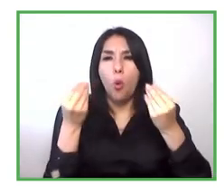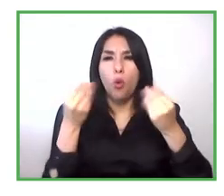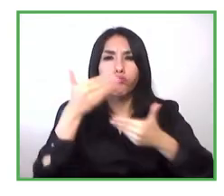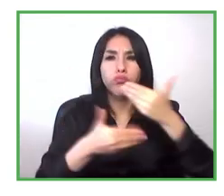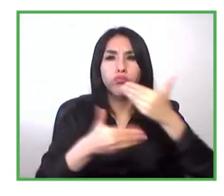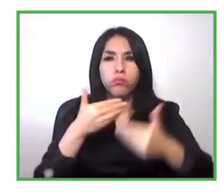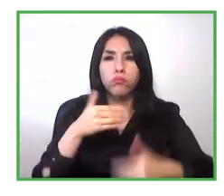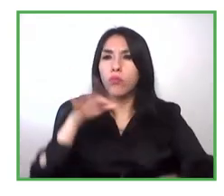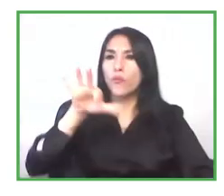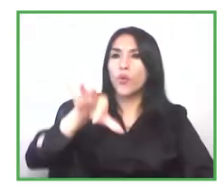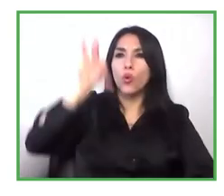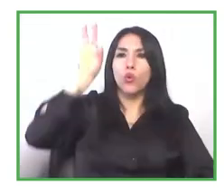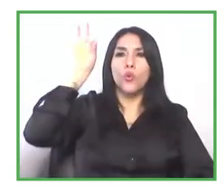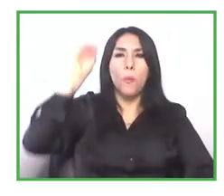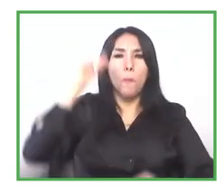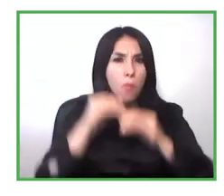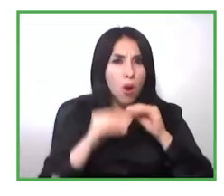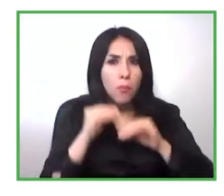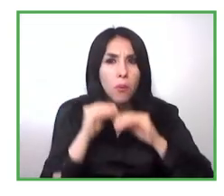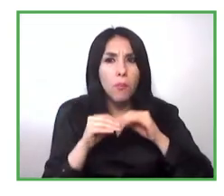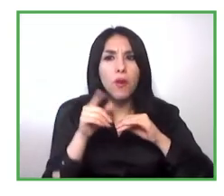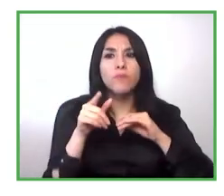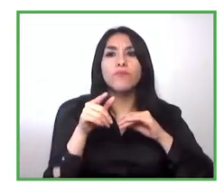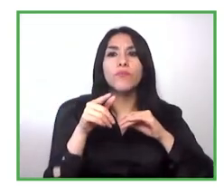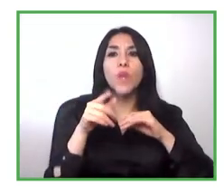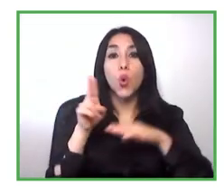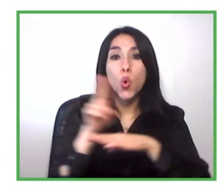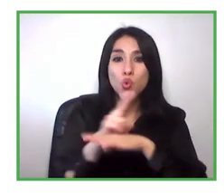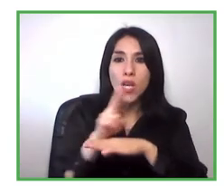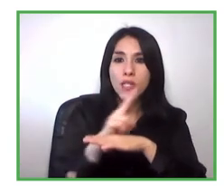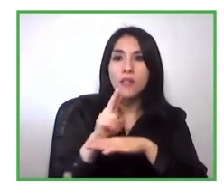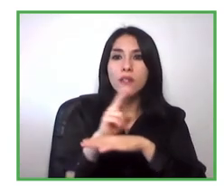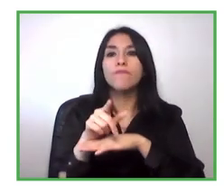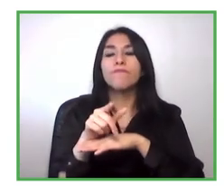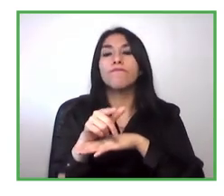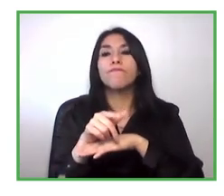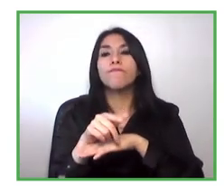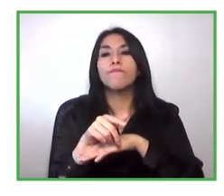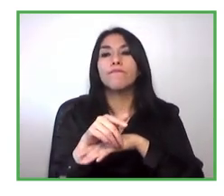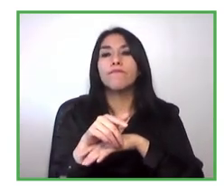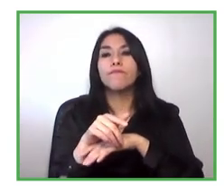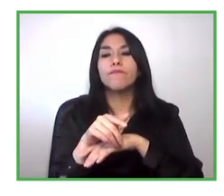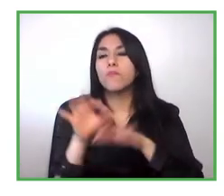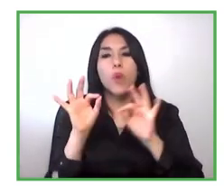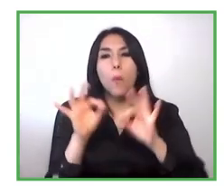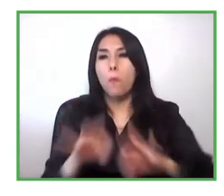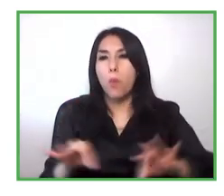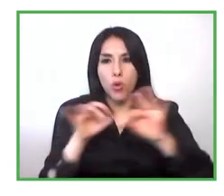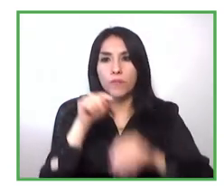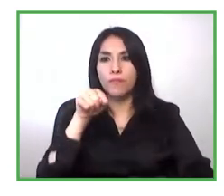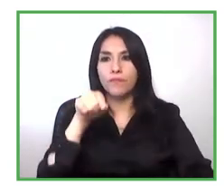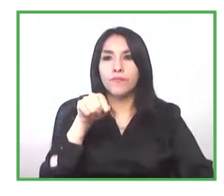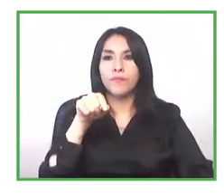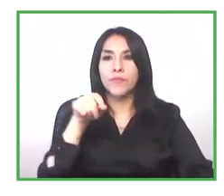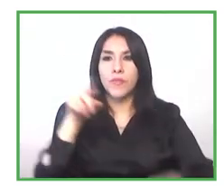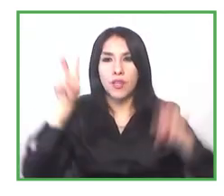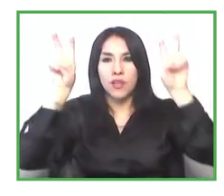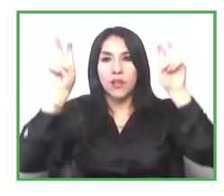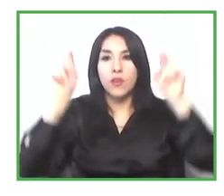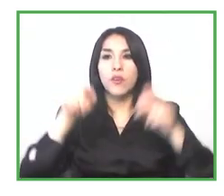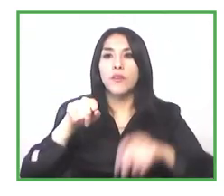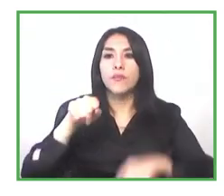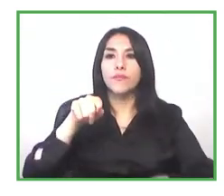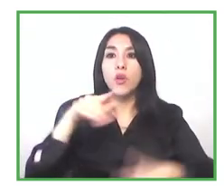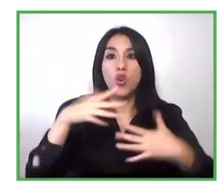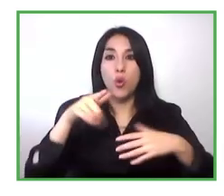we are using training and education in formats that is very common in entrepreneurship and that is treating